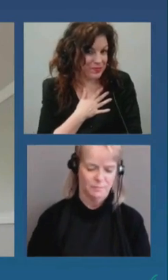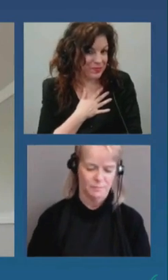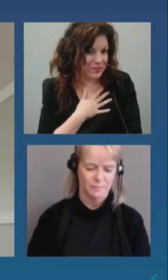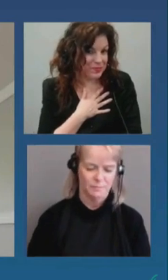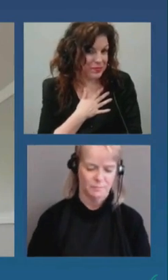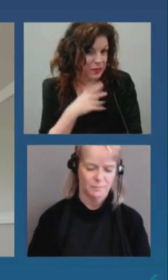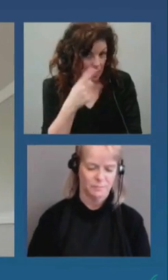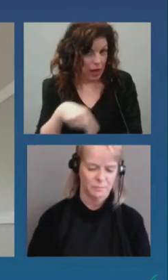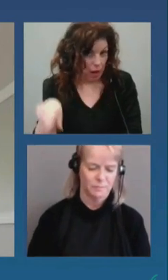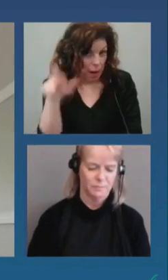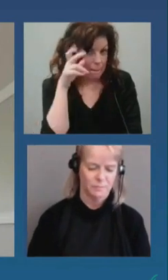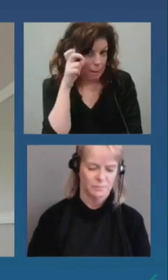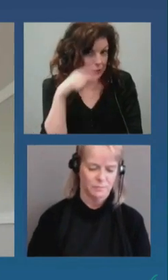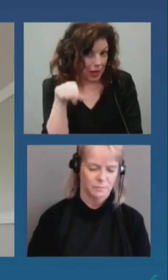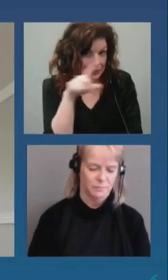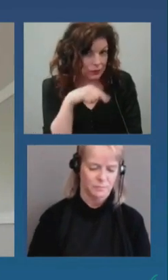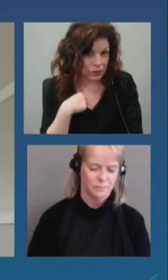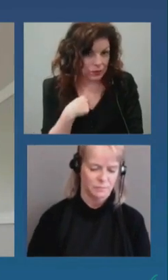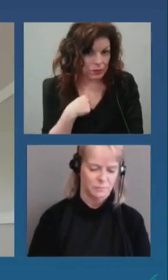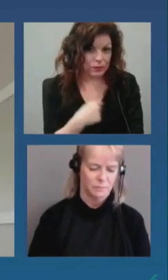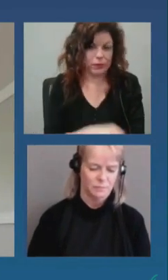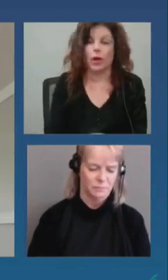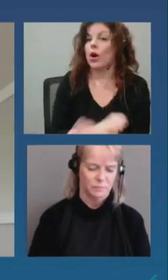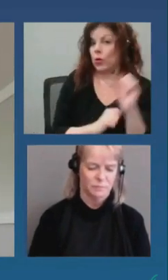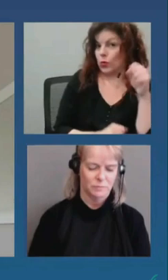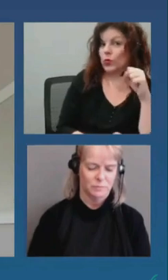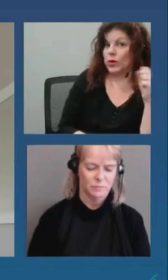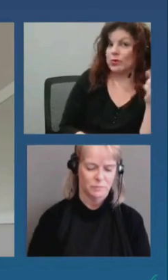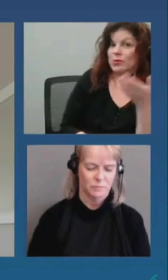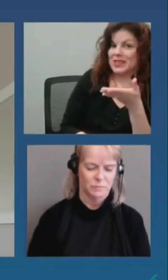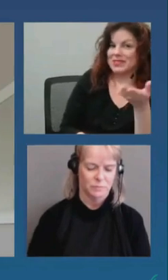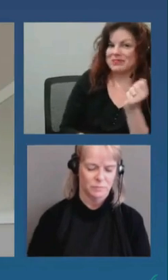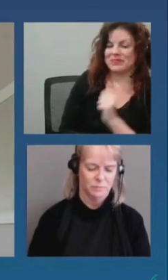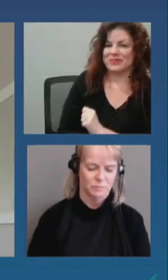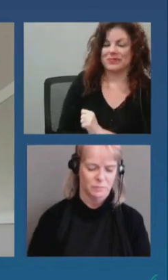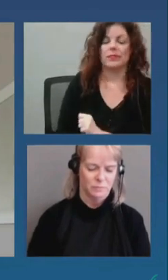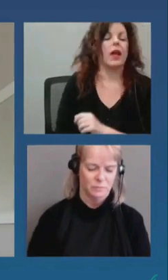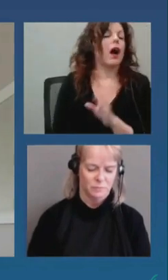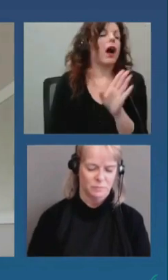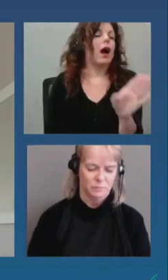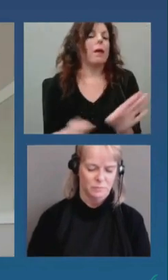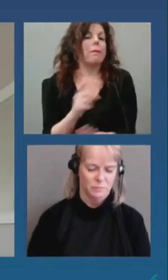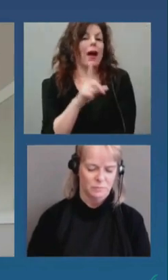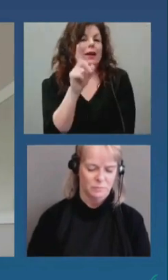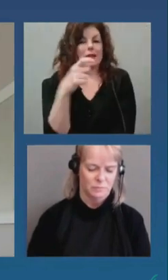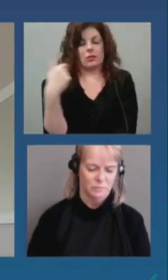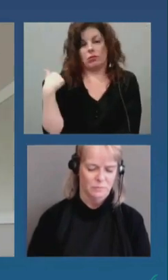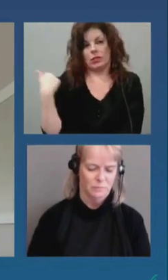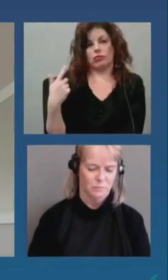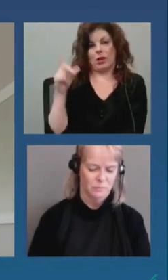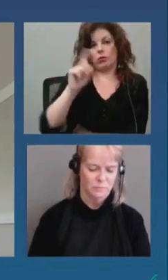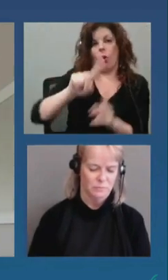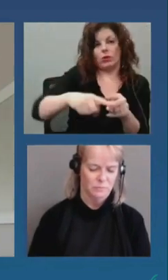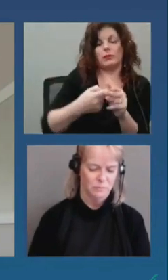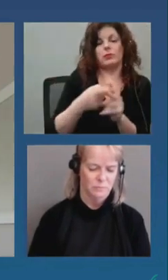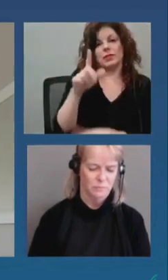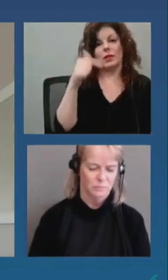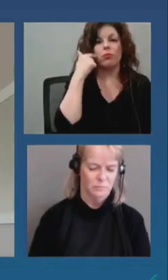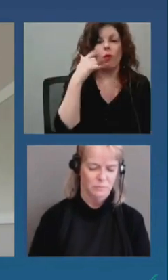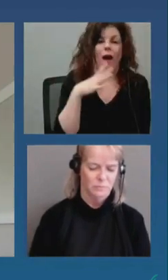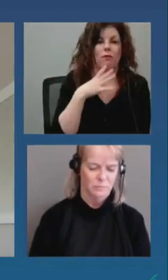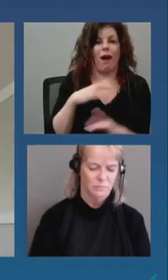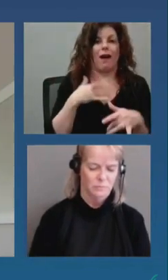Est-ce que vous m'entendez? Oui. On vous entend. Oui. En fait, la question a déjà été posée là au tout début, mais c'est juste pour avoir une